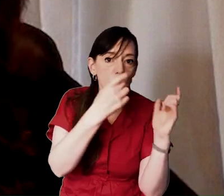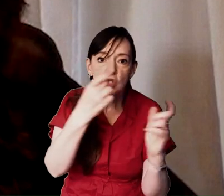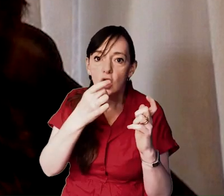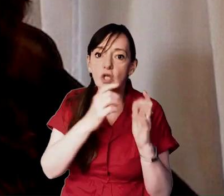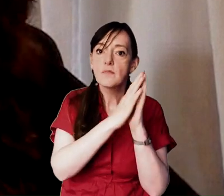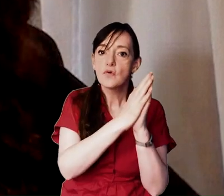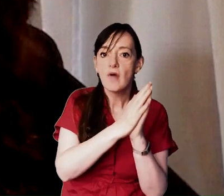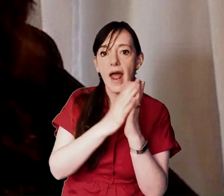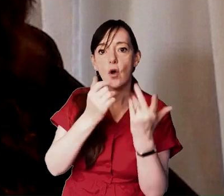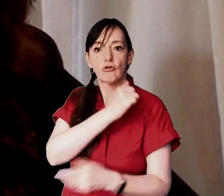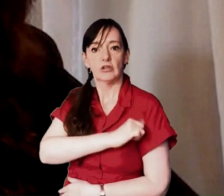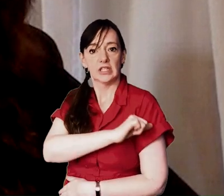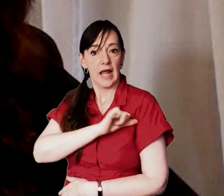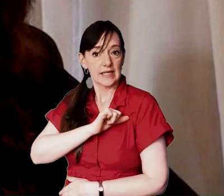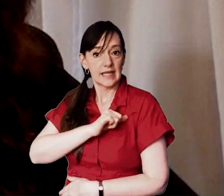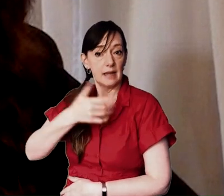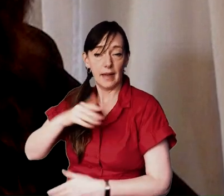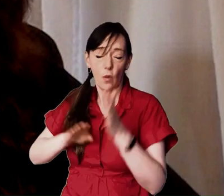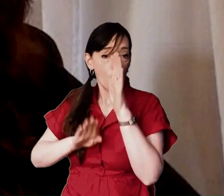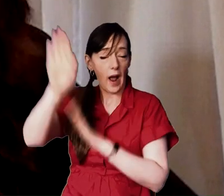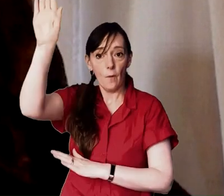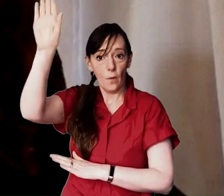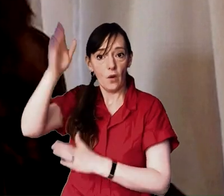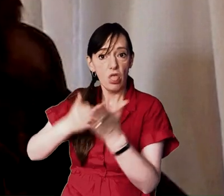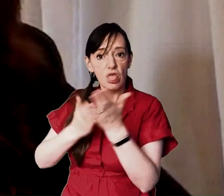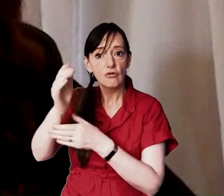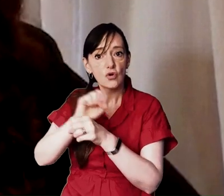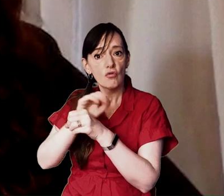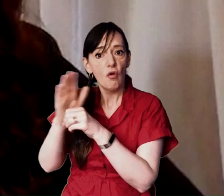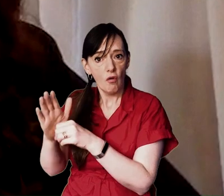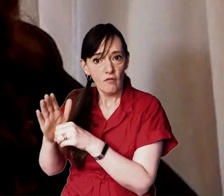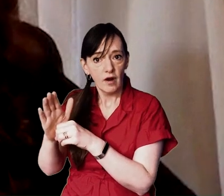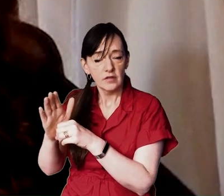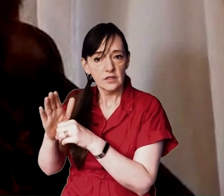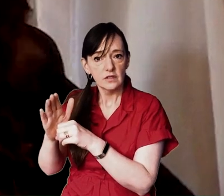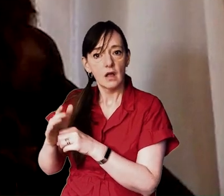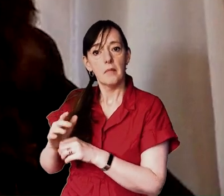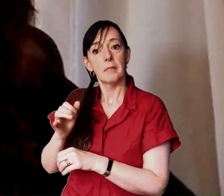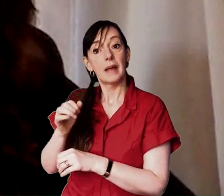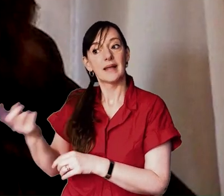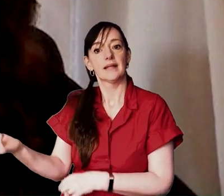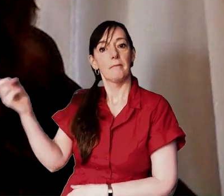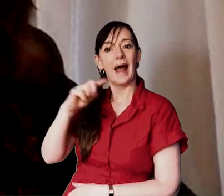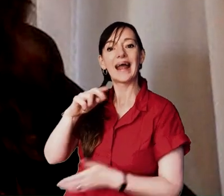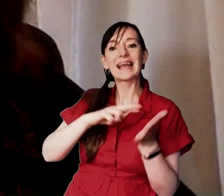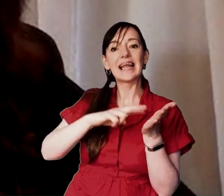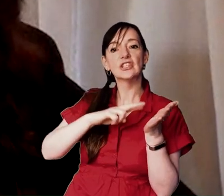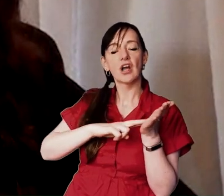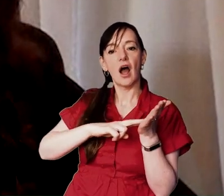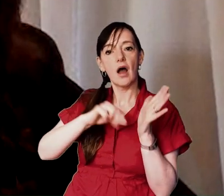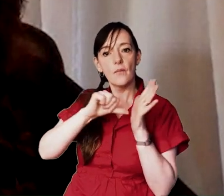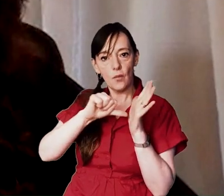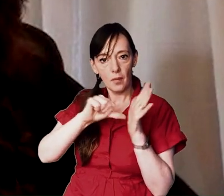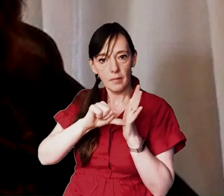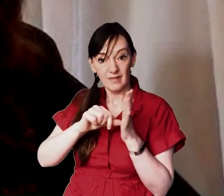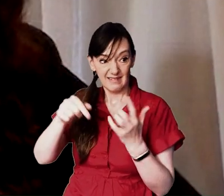skyrocketed during covid 19 and you know i know it sounds a bit strange but i do wonder if it comes back to nietzsche's predicament what